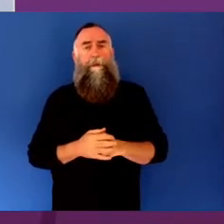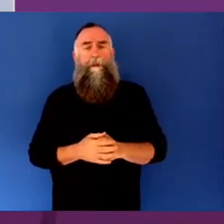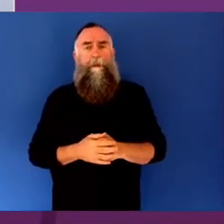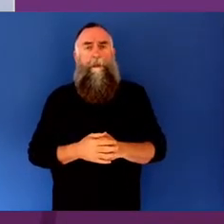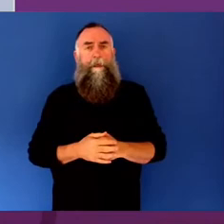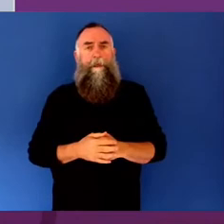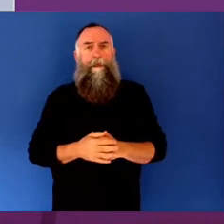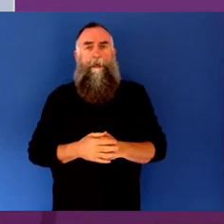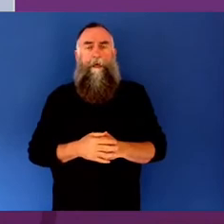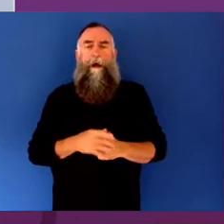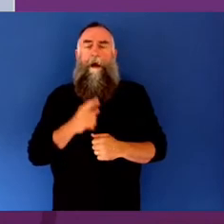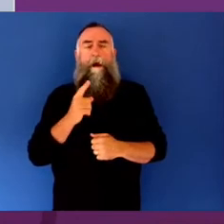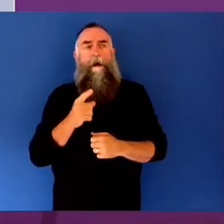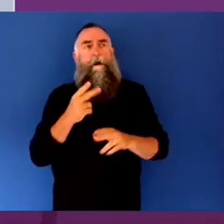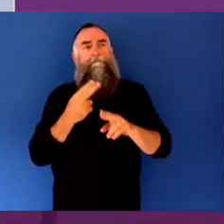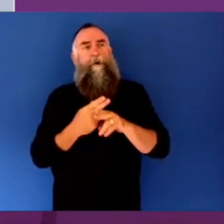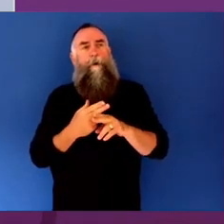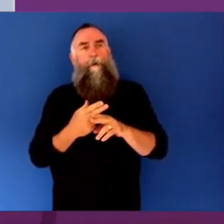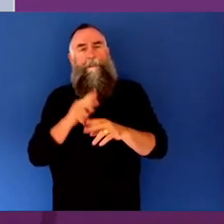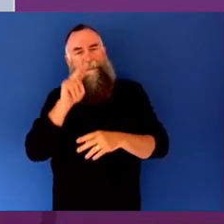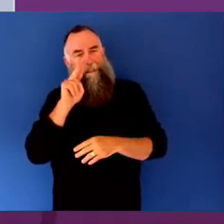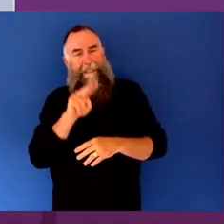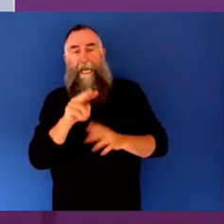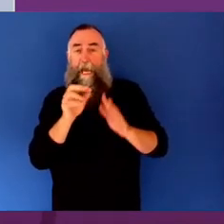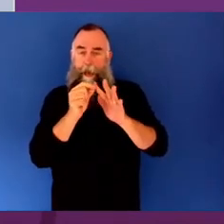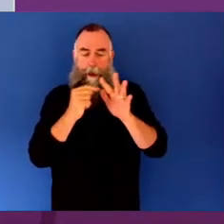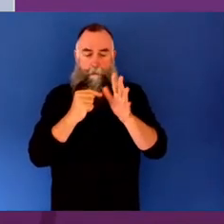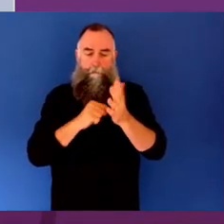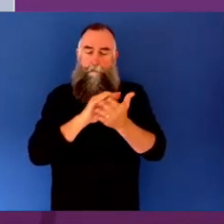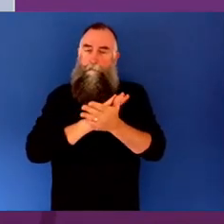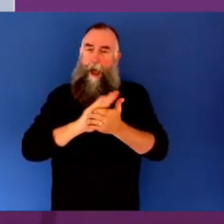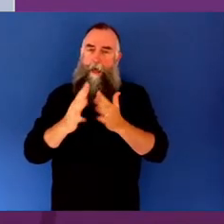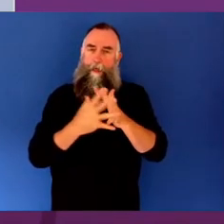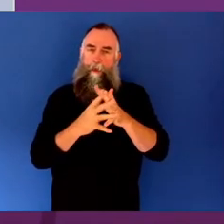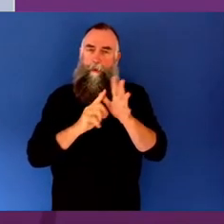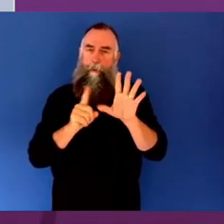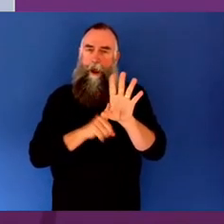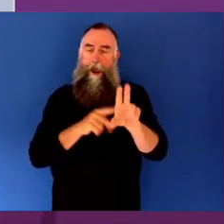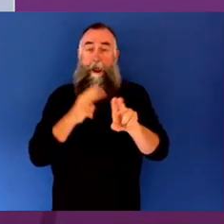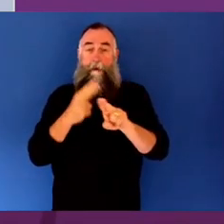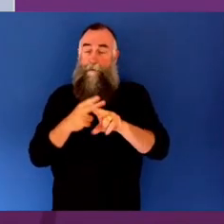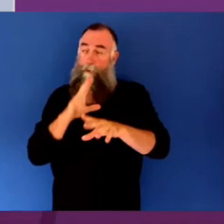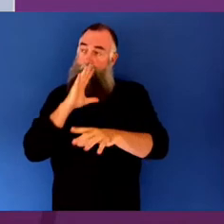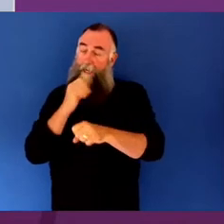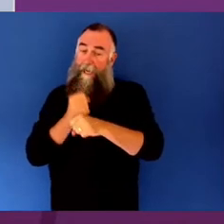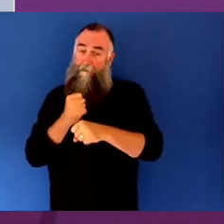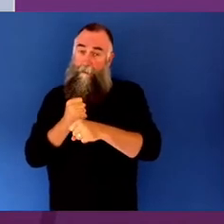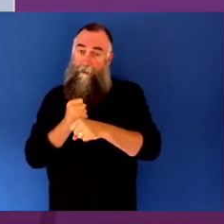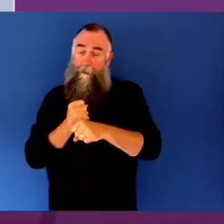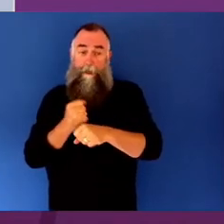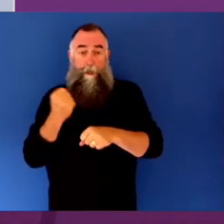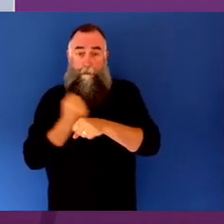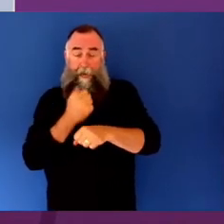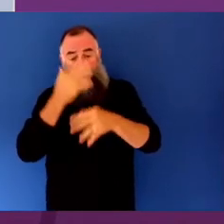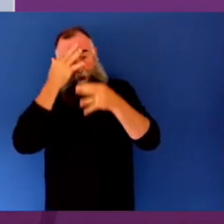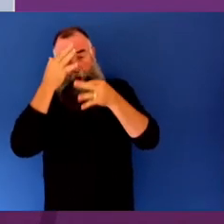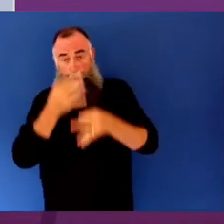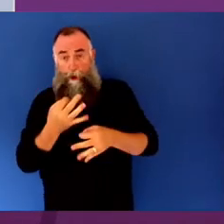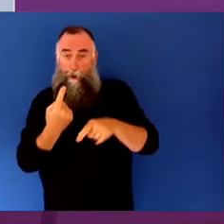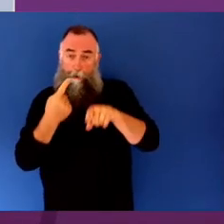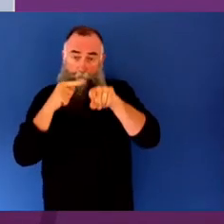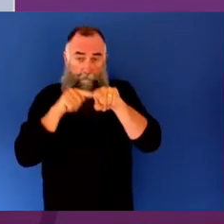departments and ministers to make decisions with. So things like social prescribing, things like, you know,